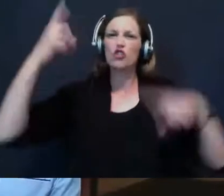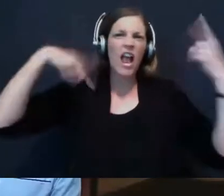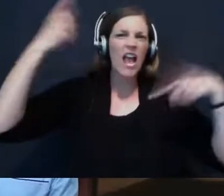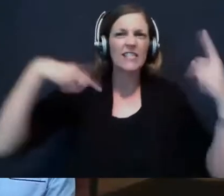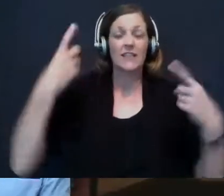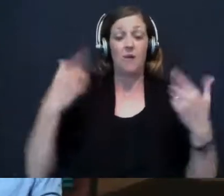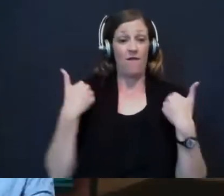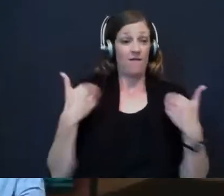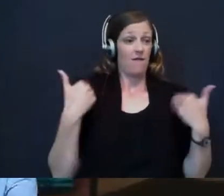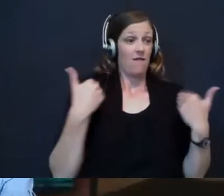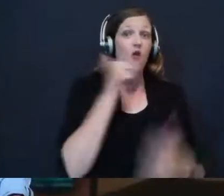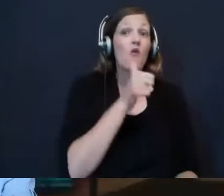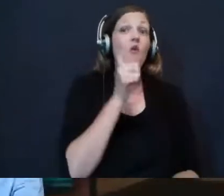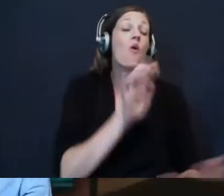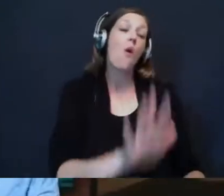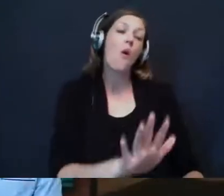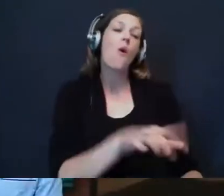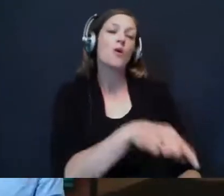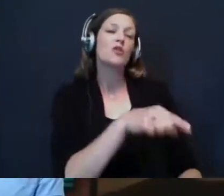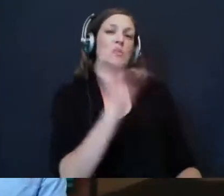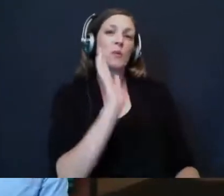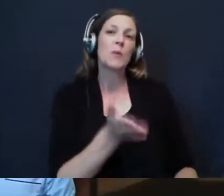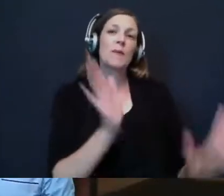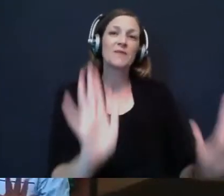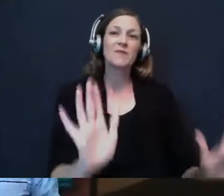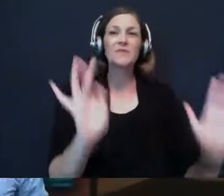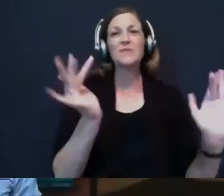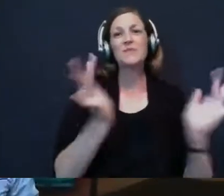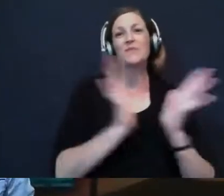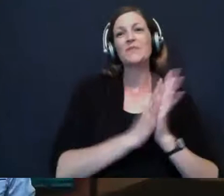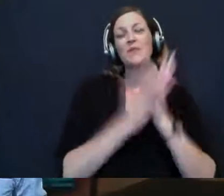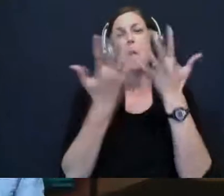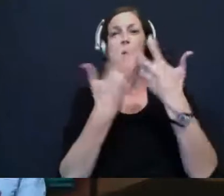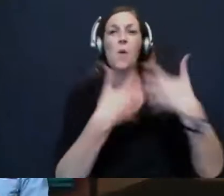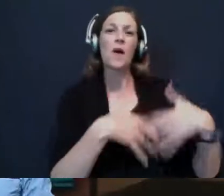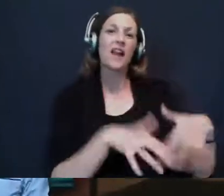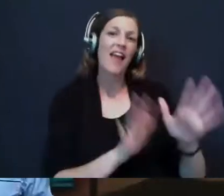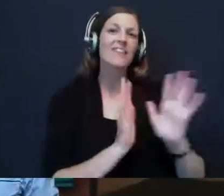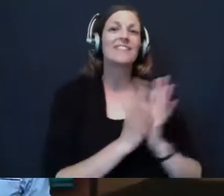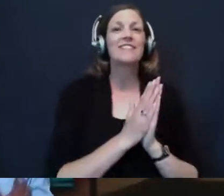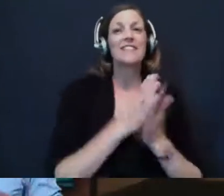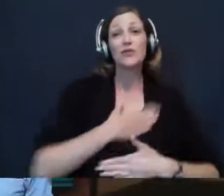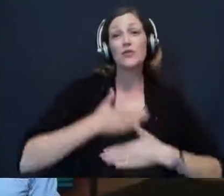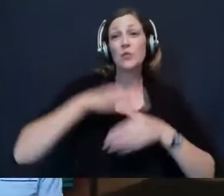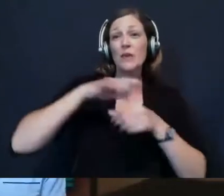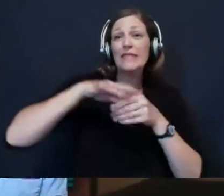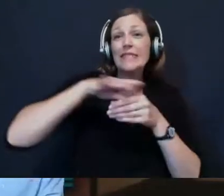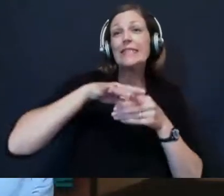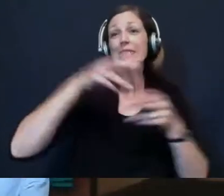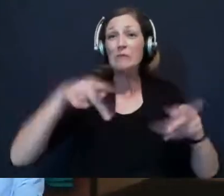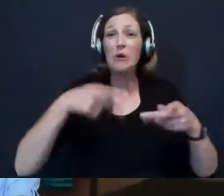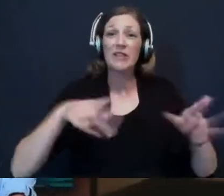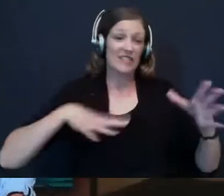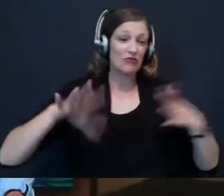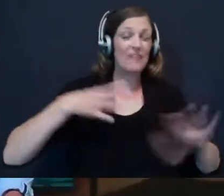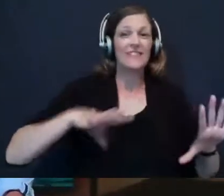You have a young girl, you think, oh, well, she's going to be delicate and organized and enjoy tea parties and dresses. And